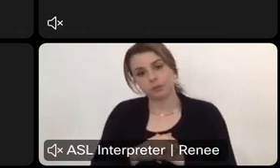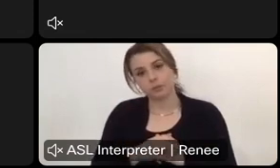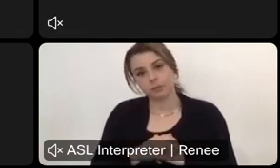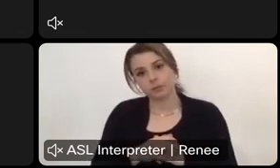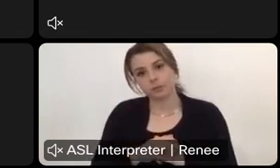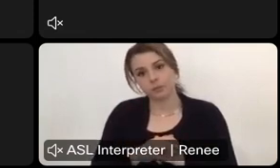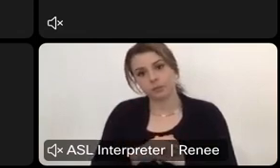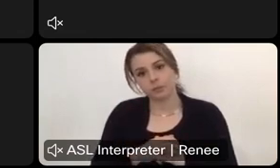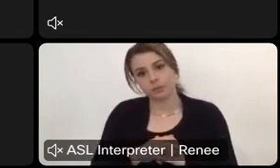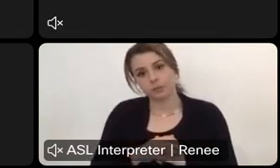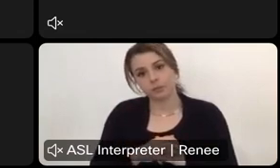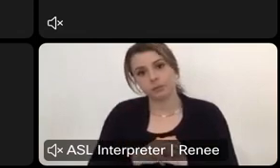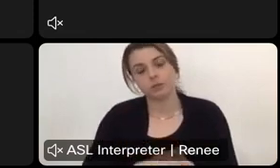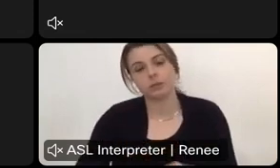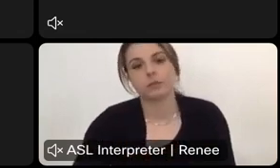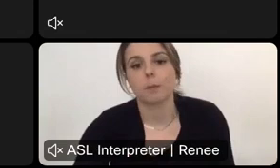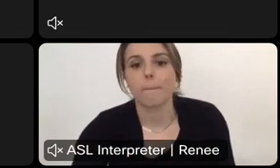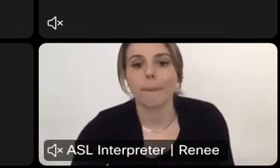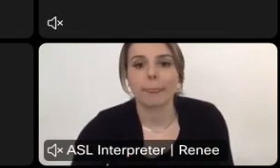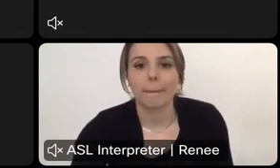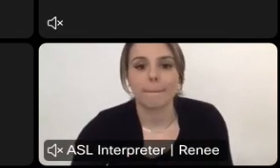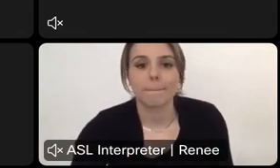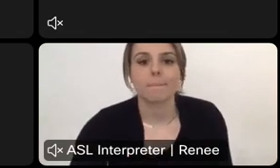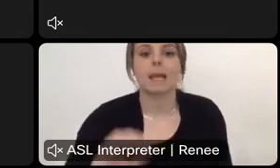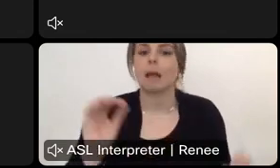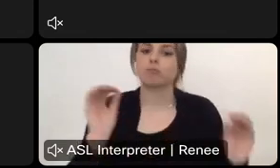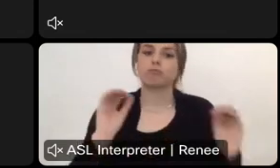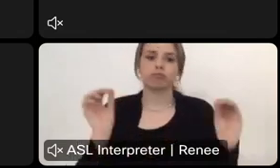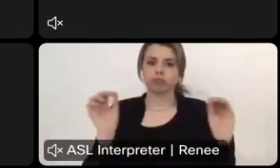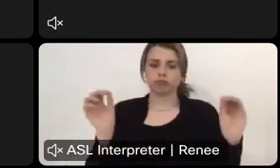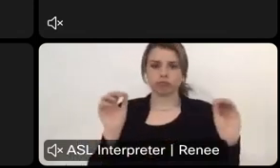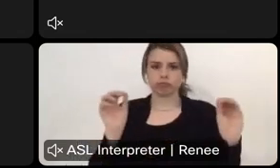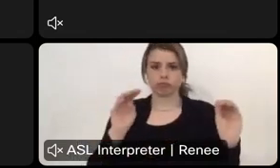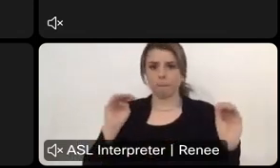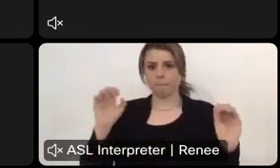Okay, I'm not seeing any on there. Are you me?